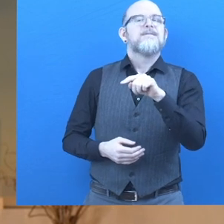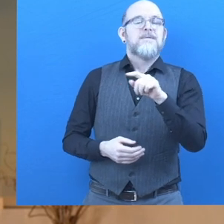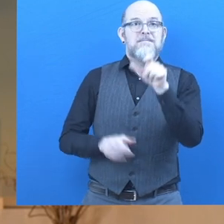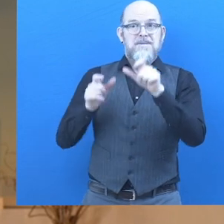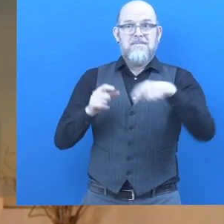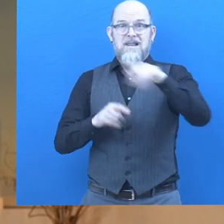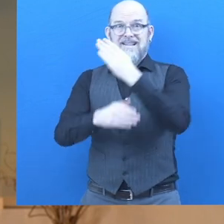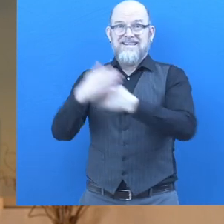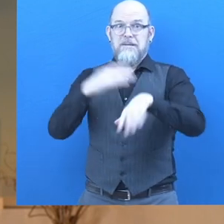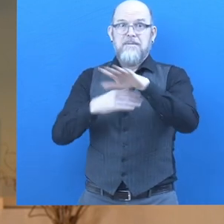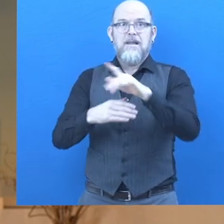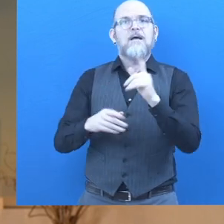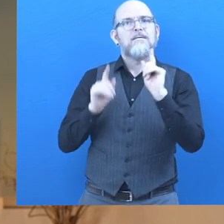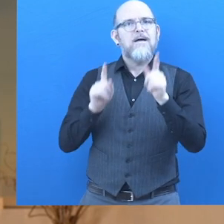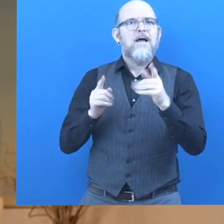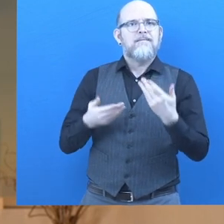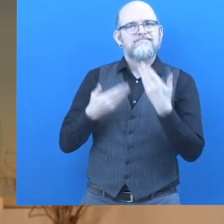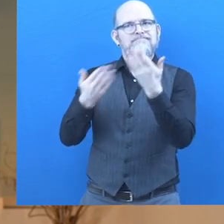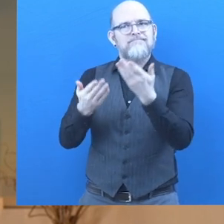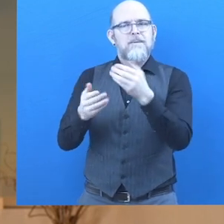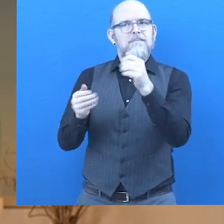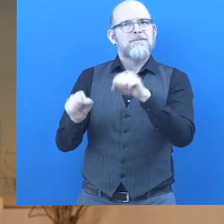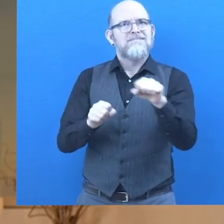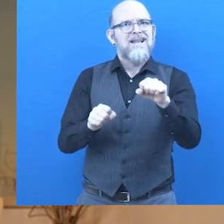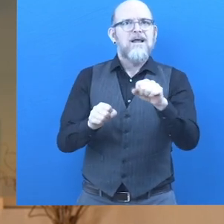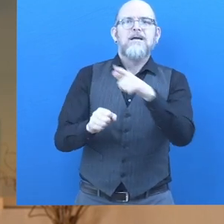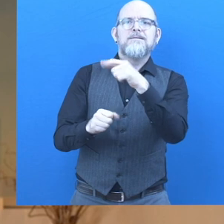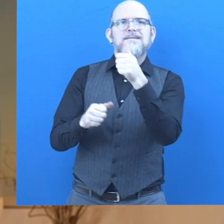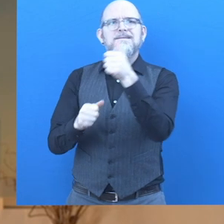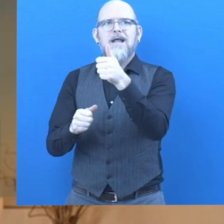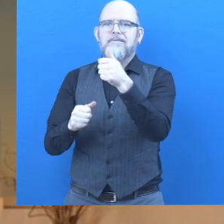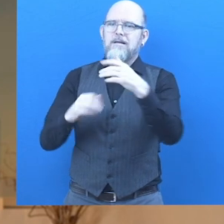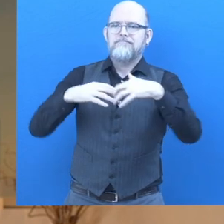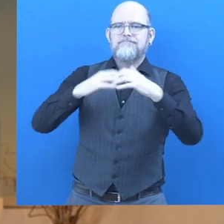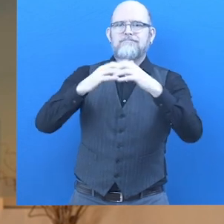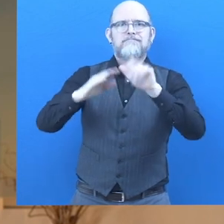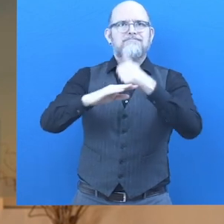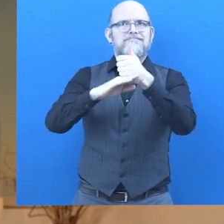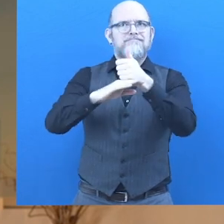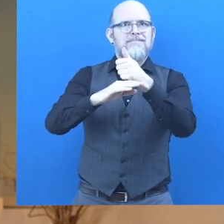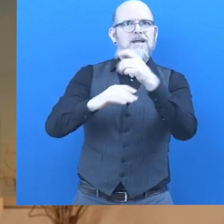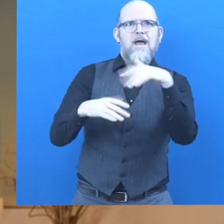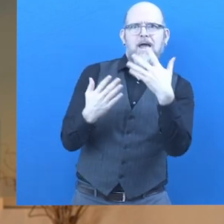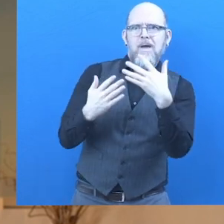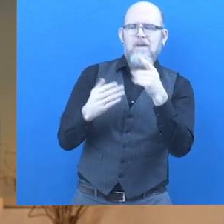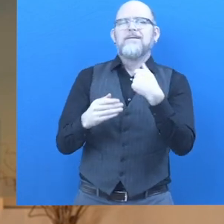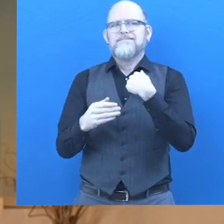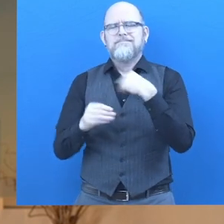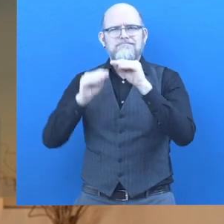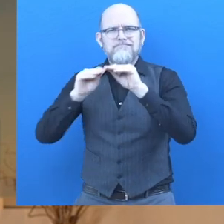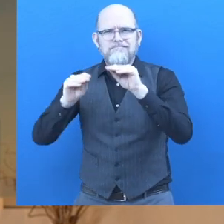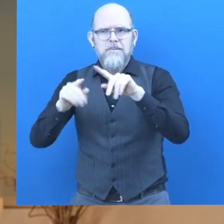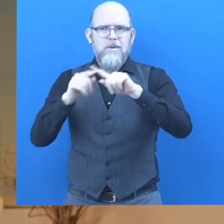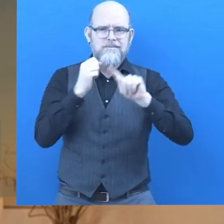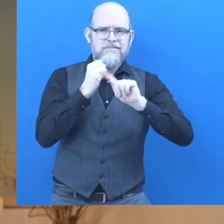include providing people with disabilities with technical skills and funding to initiate and